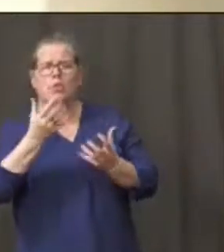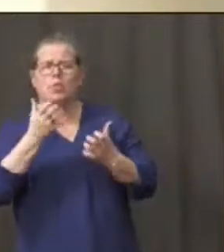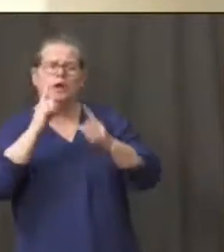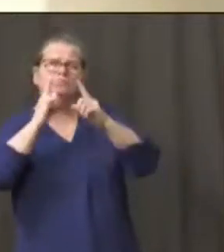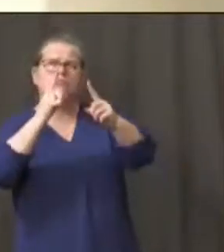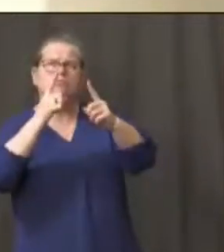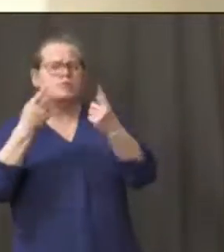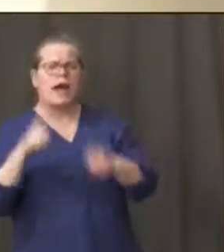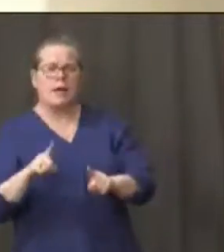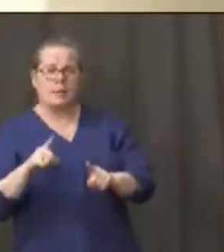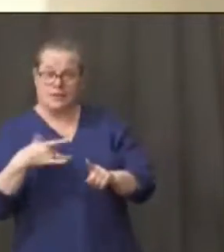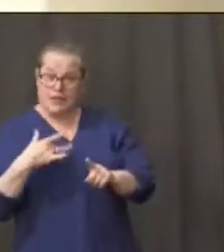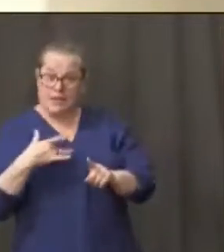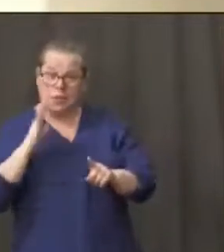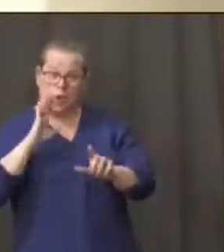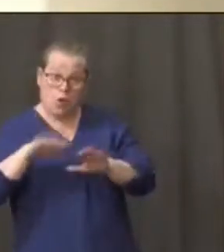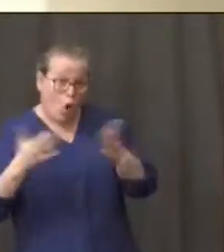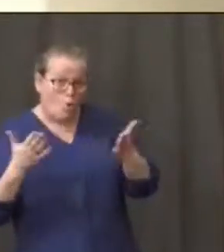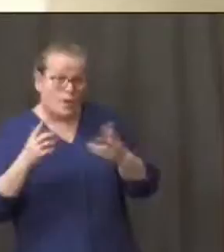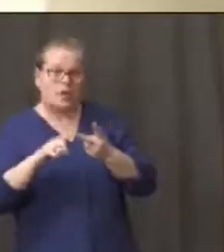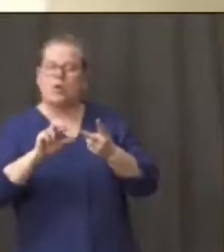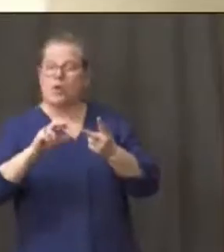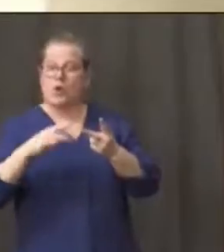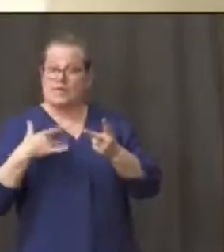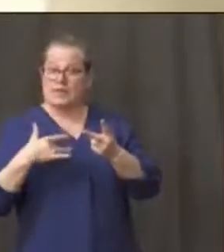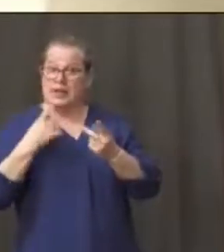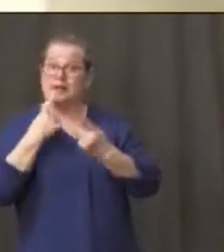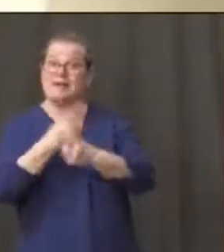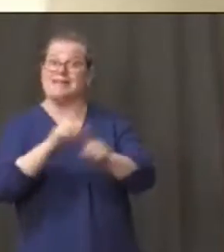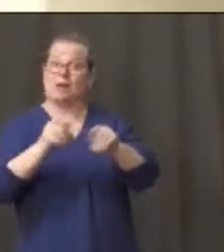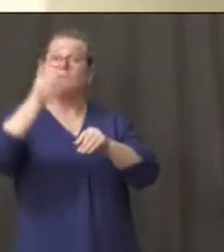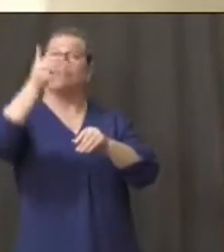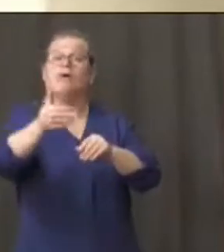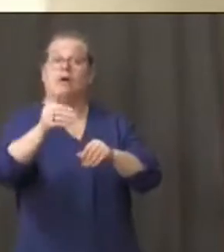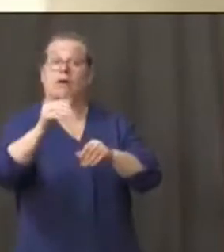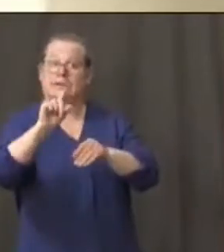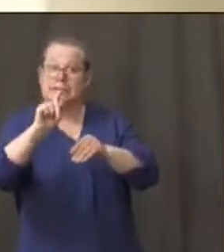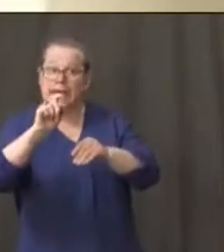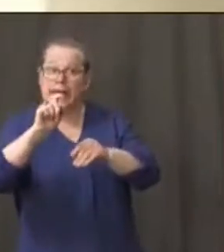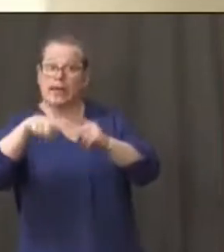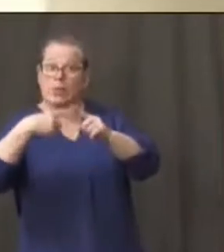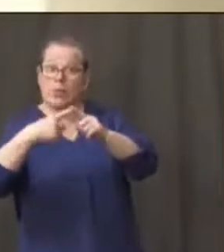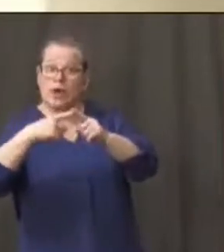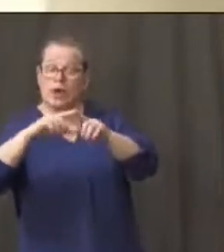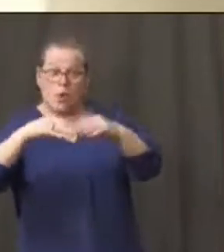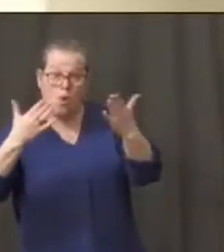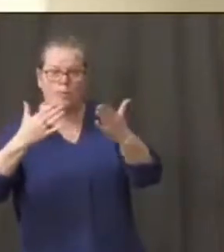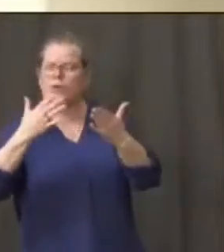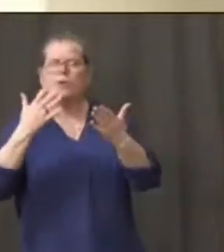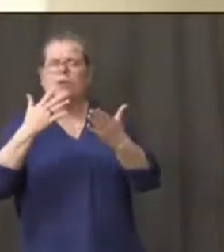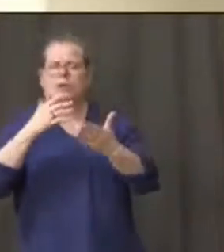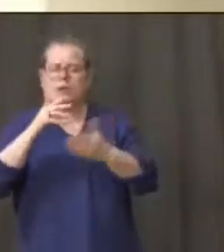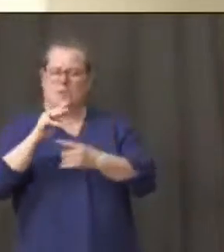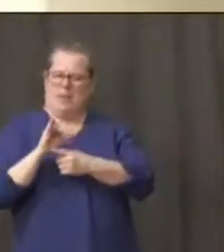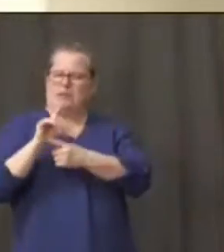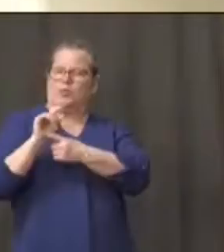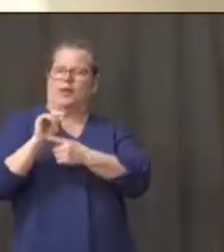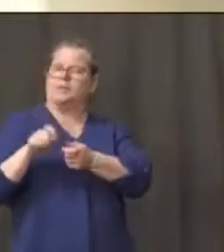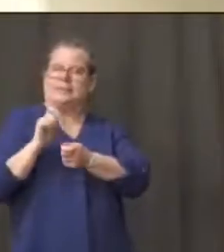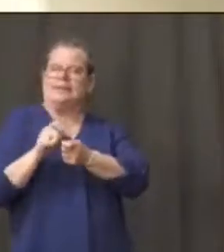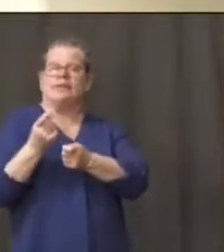will open or is it a date where you hope to announce another date where things might open what exactly specifically are you hoping for by may 20th